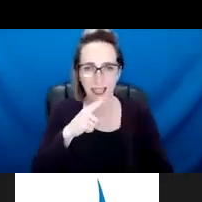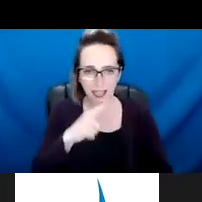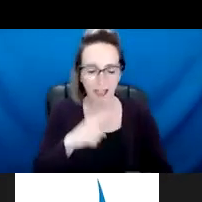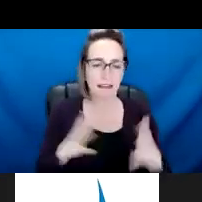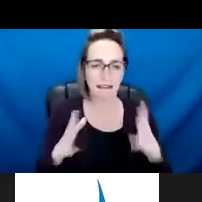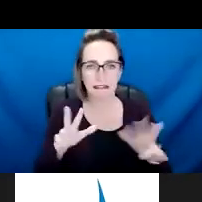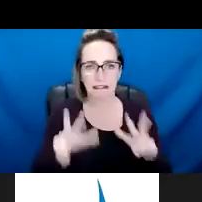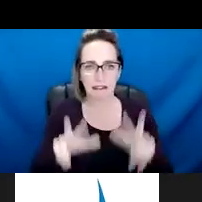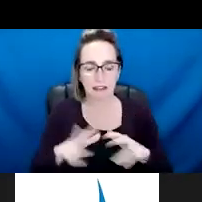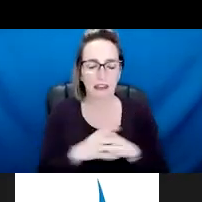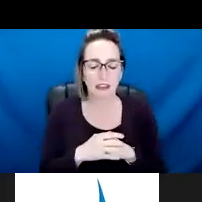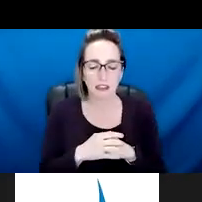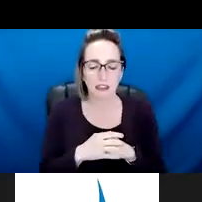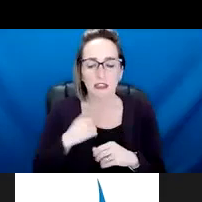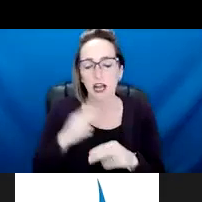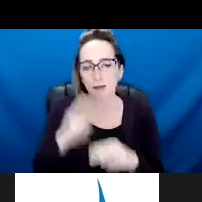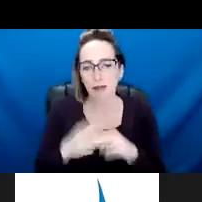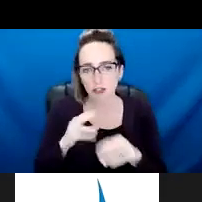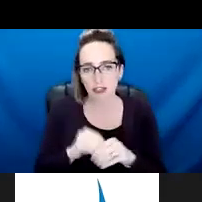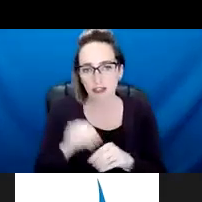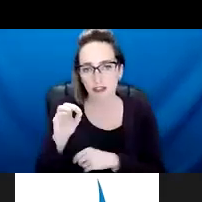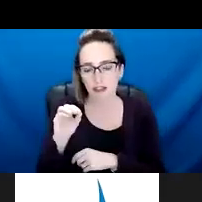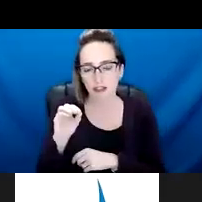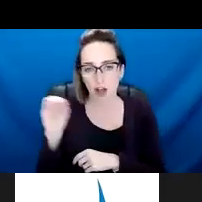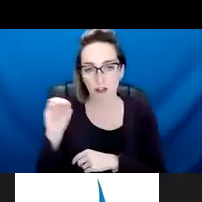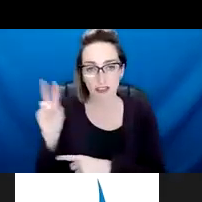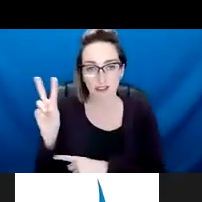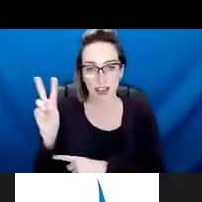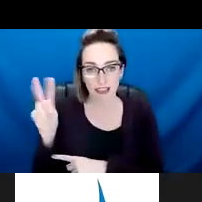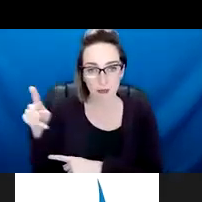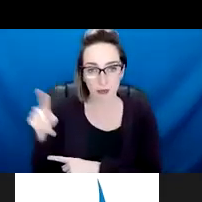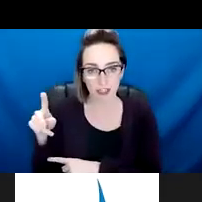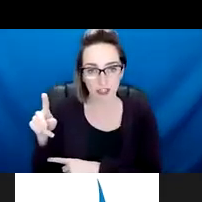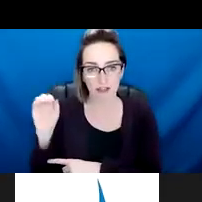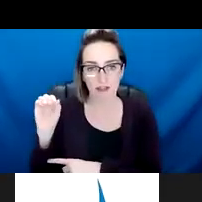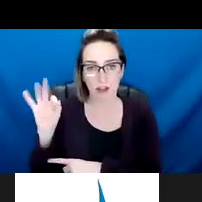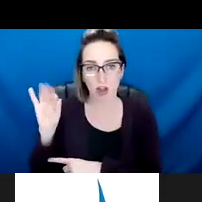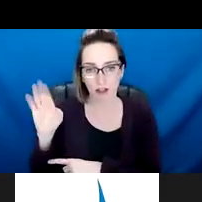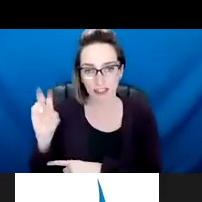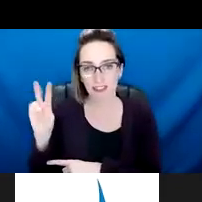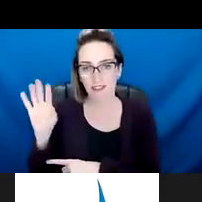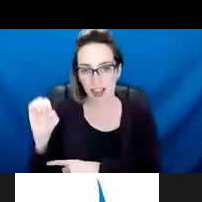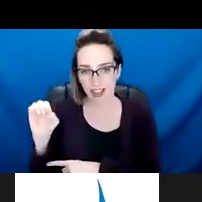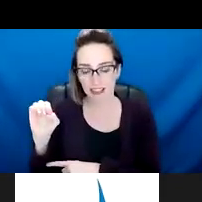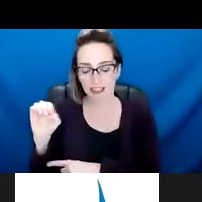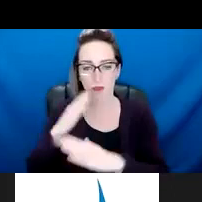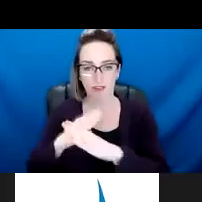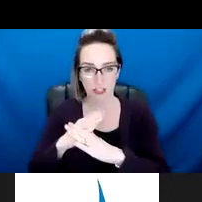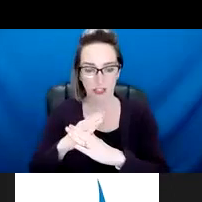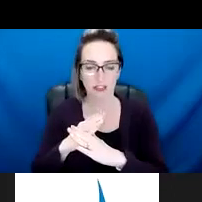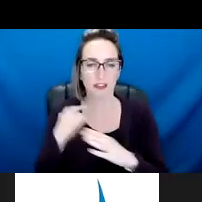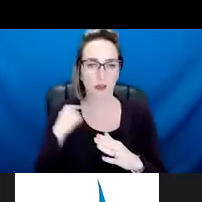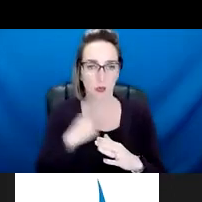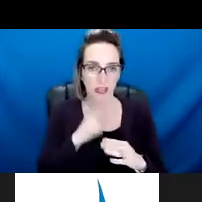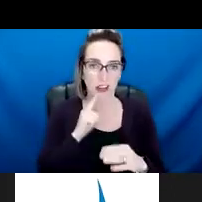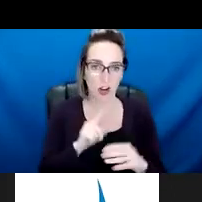to talk a little bit about the fact that in the Office of Violence Prevention, we're really trying to focus, um, part of our work on evidence-based practice. And so we do